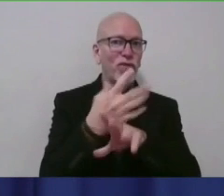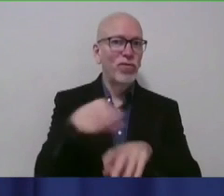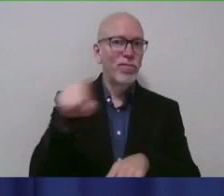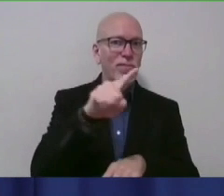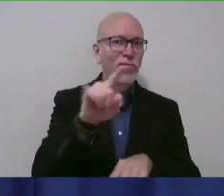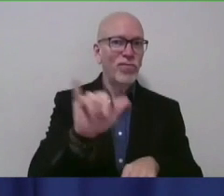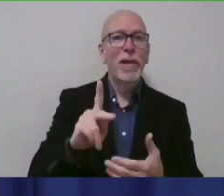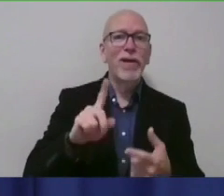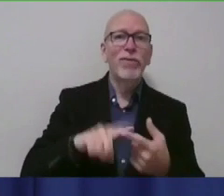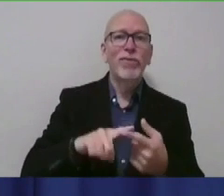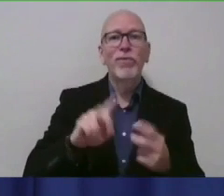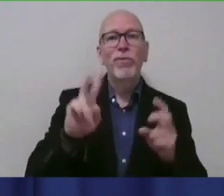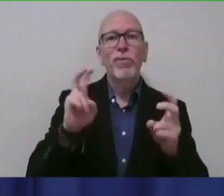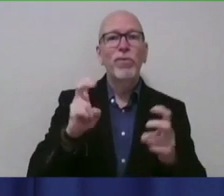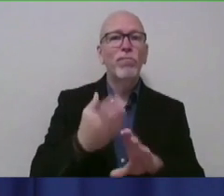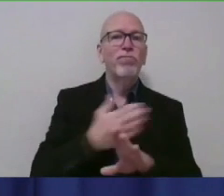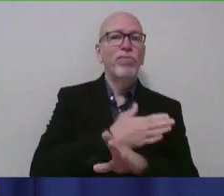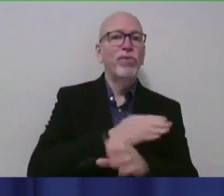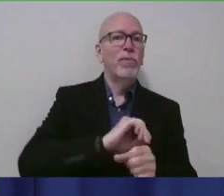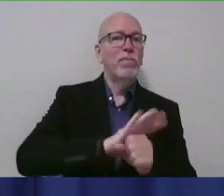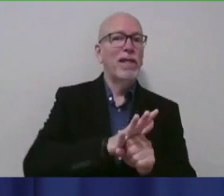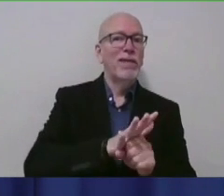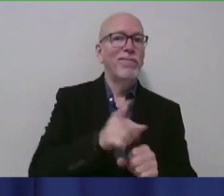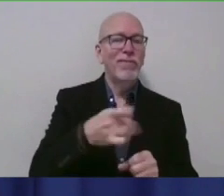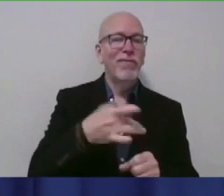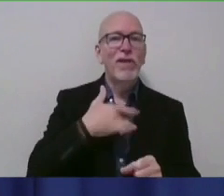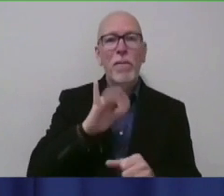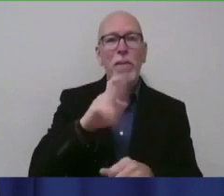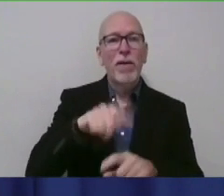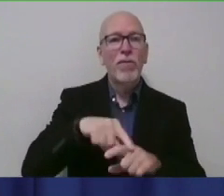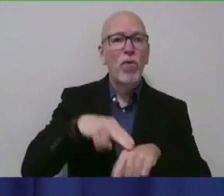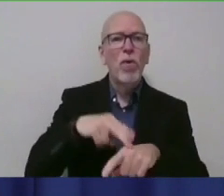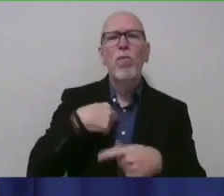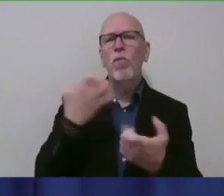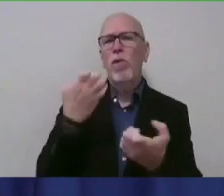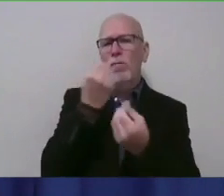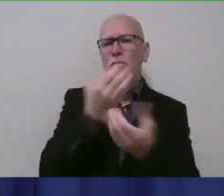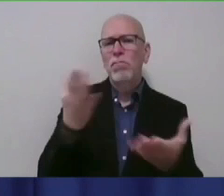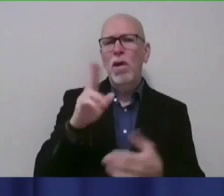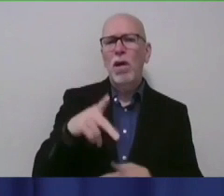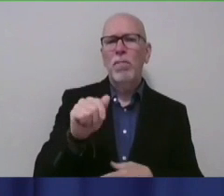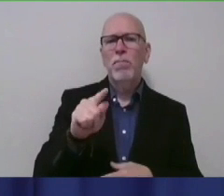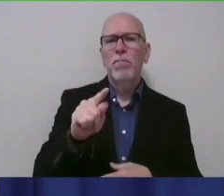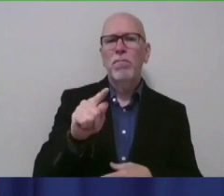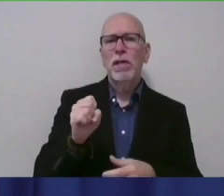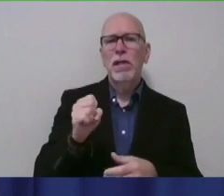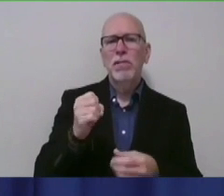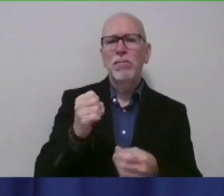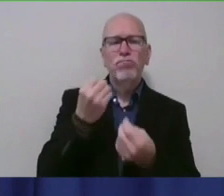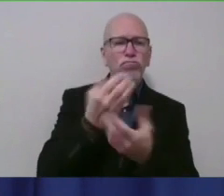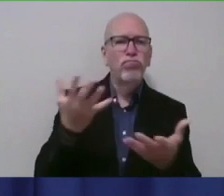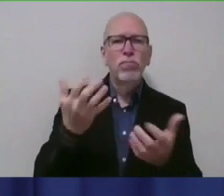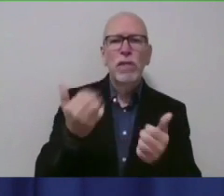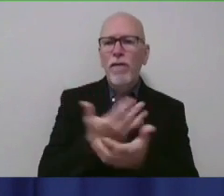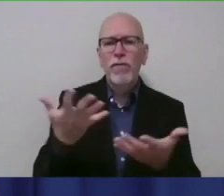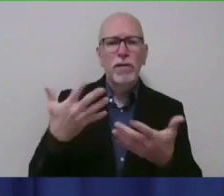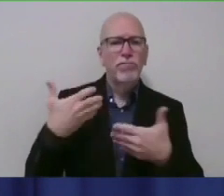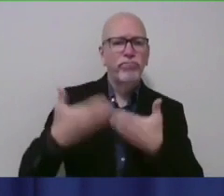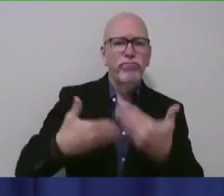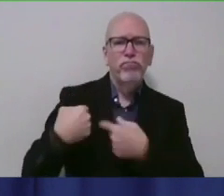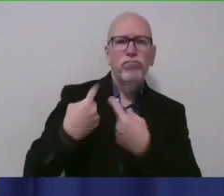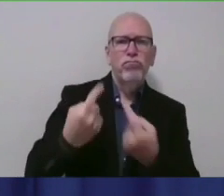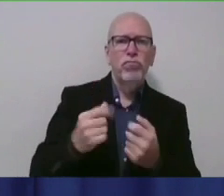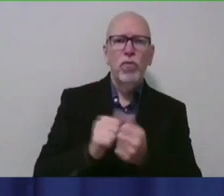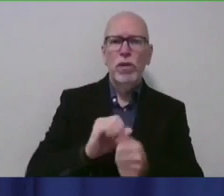As life around the state begins, Dr. Weaver and I wanted to provide an update on the things that we that where everything stands with the pandemic today.